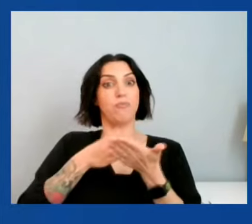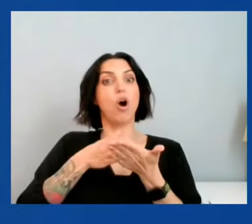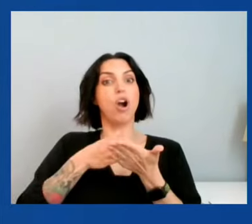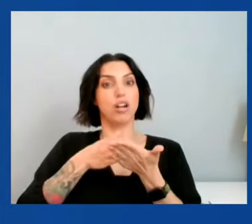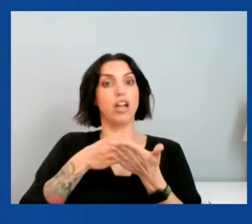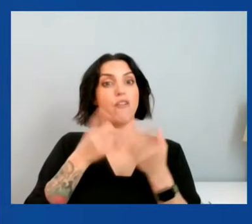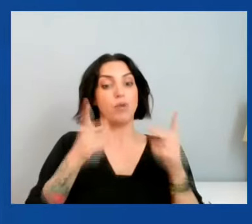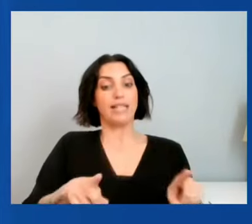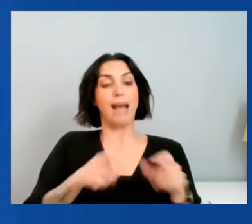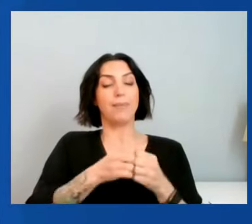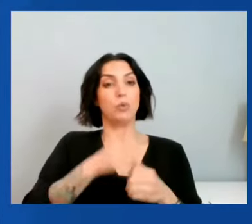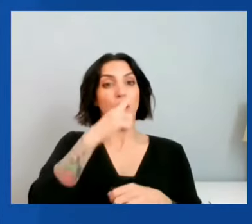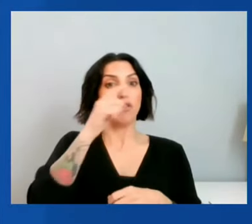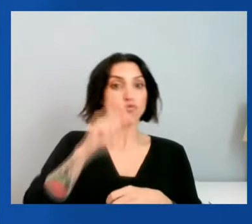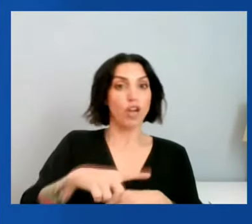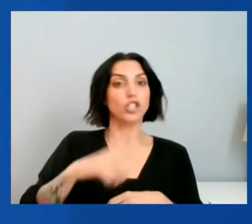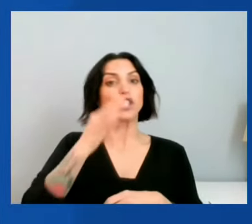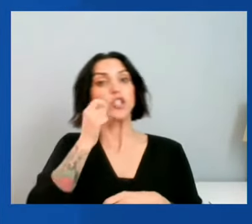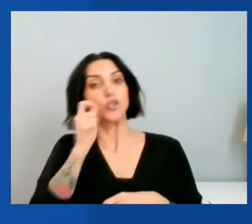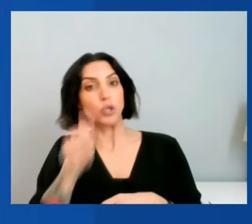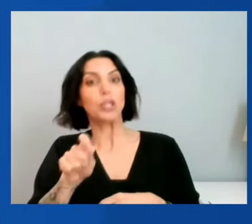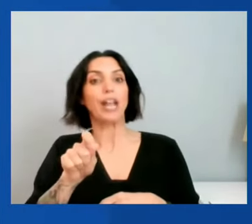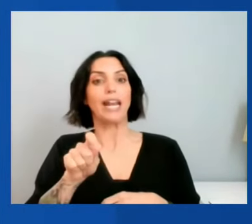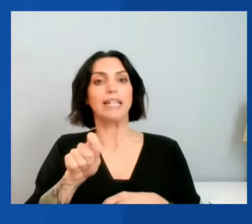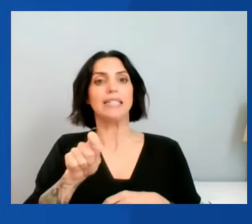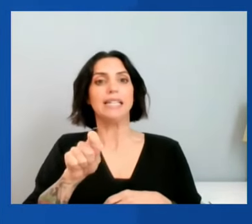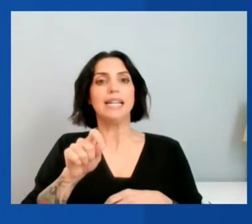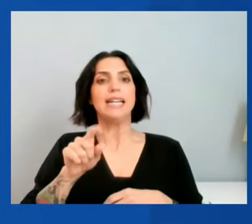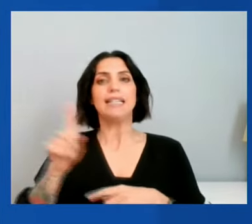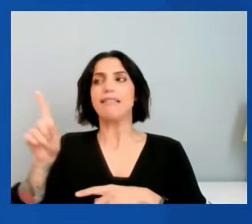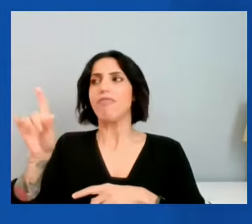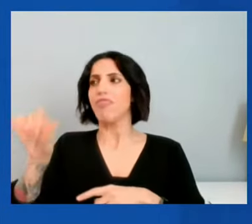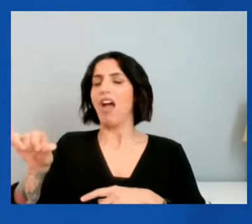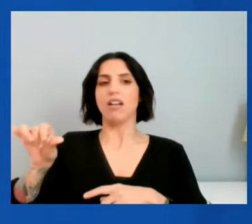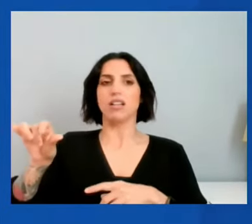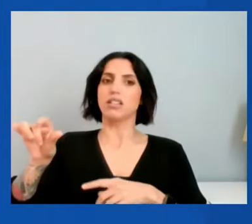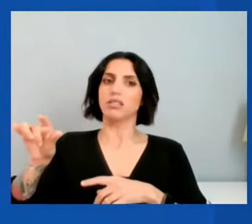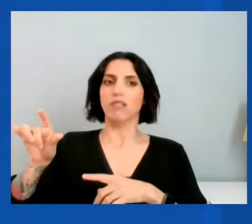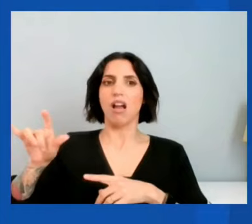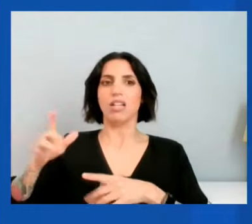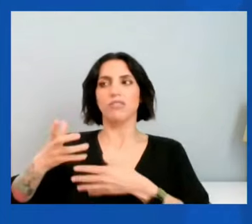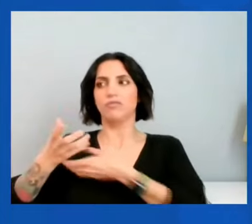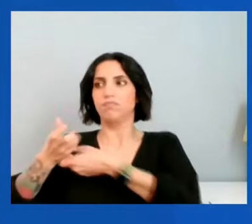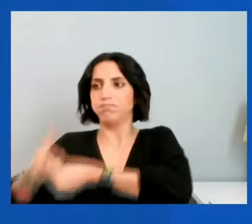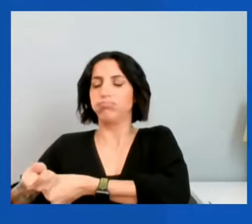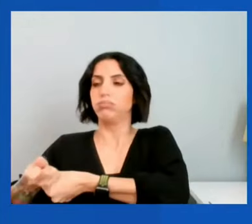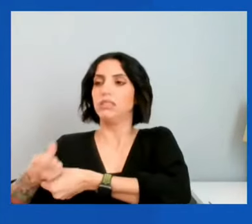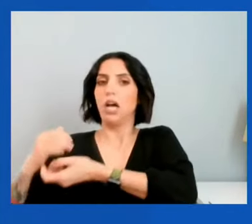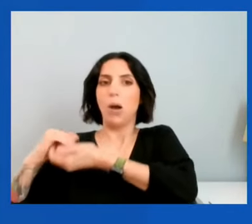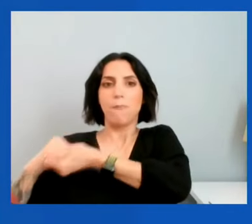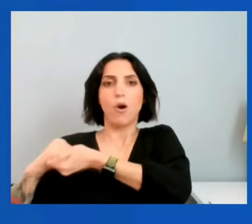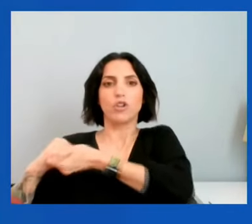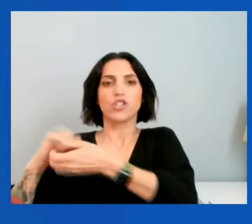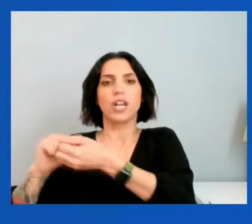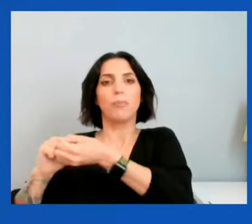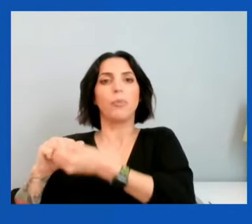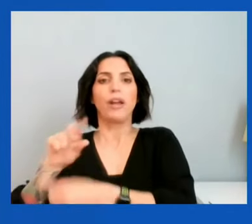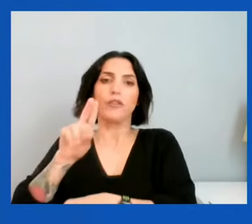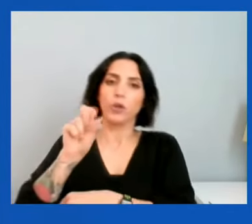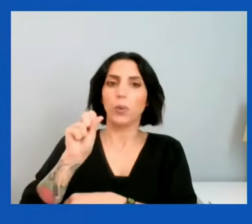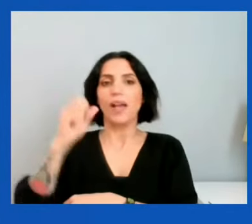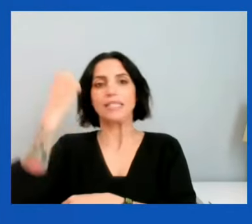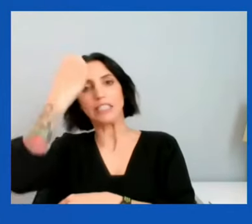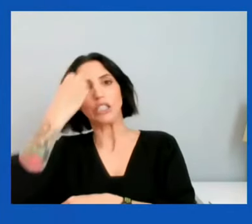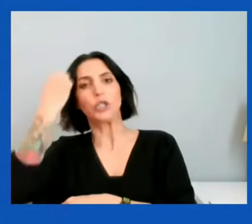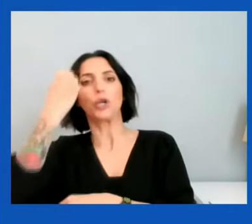Russia and Ukraine is the deepening partnership that you're seeing between the United States and Europe on this wide array of